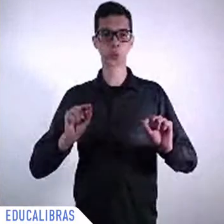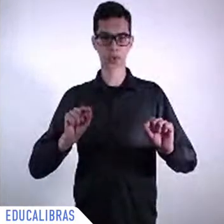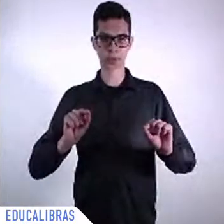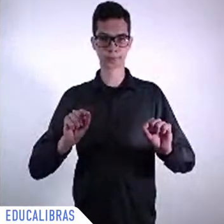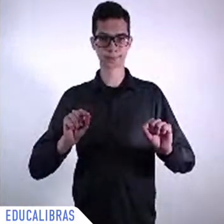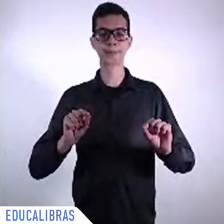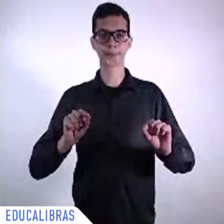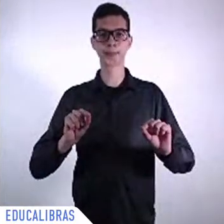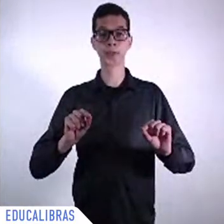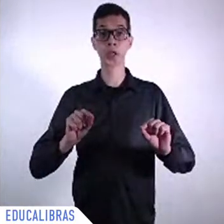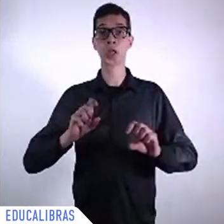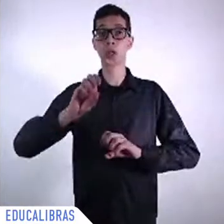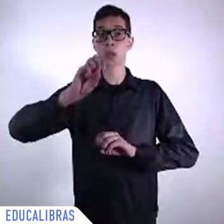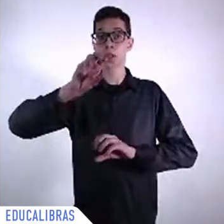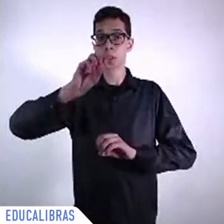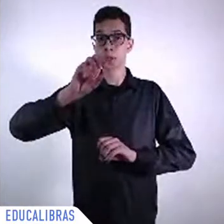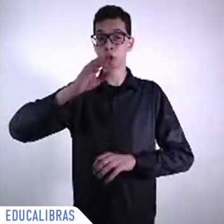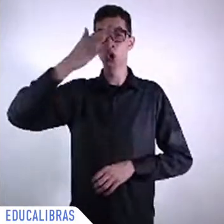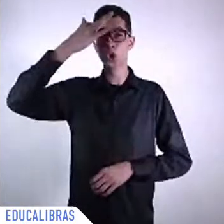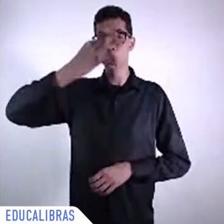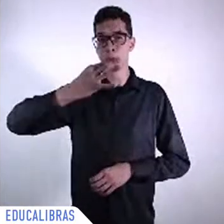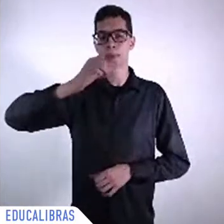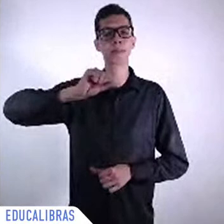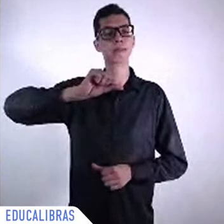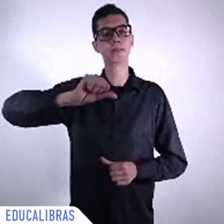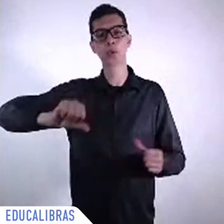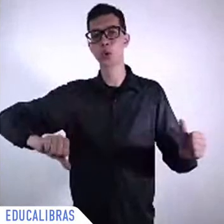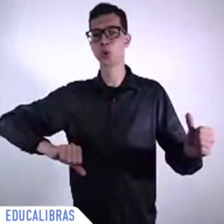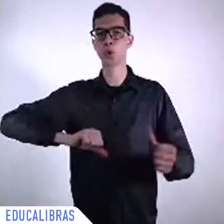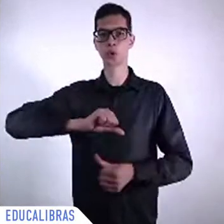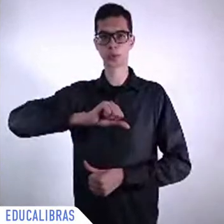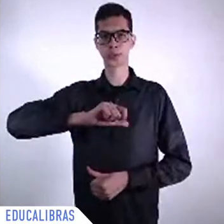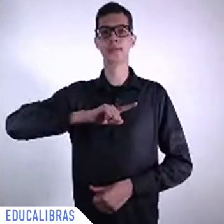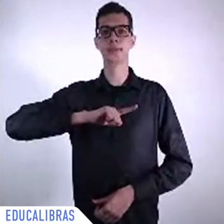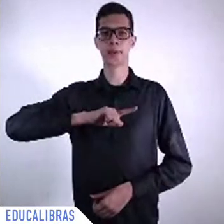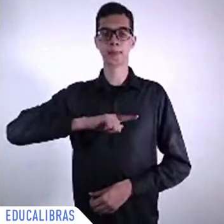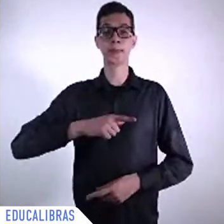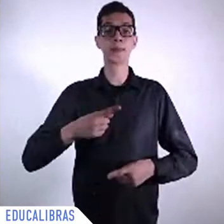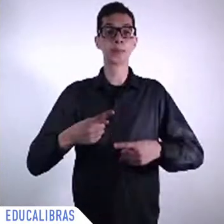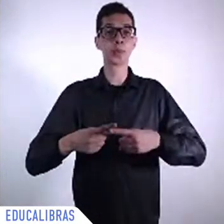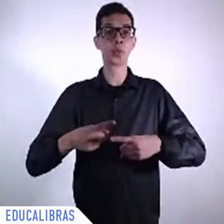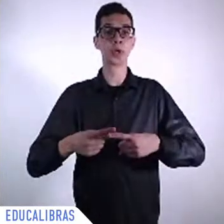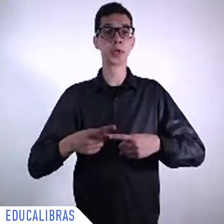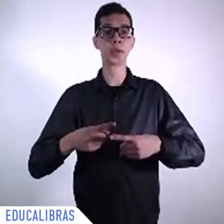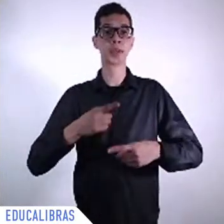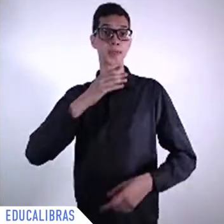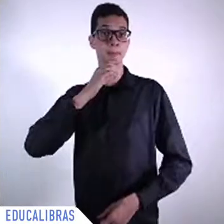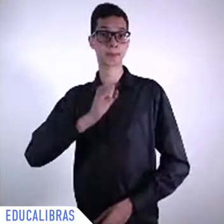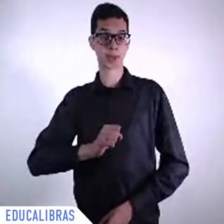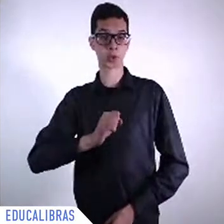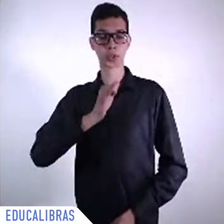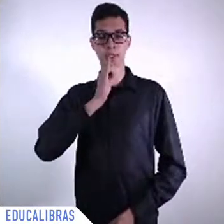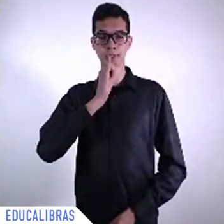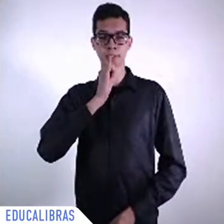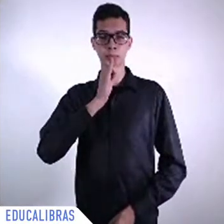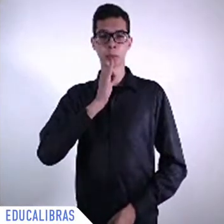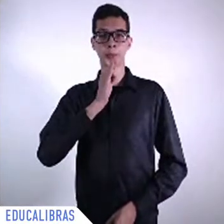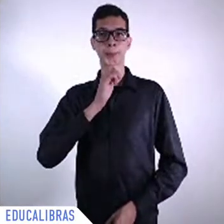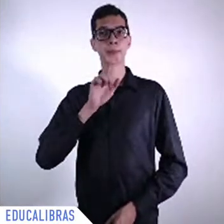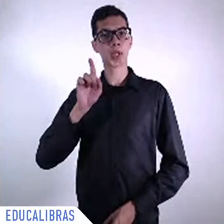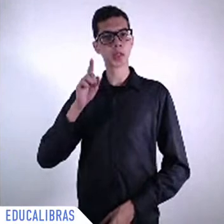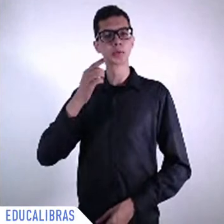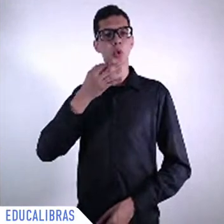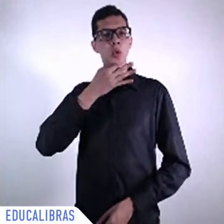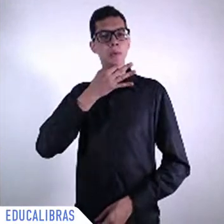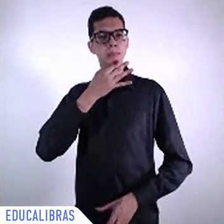an ethical, critical, political, educational perspective and I think this is very much underlying